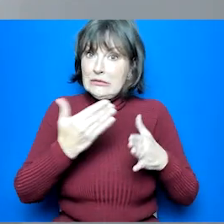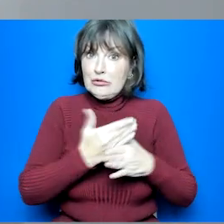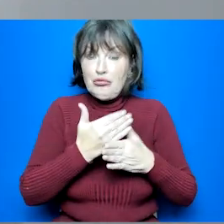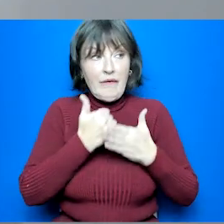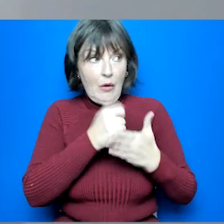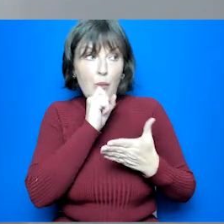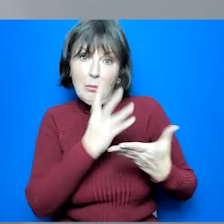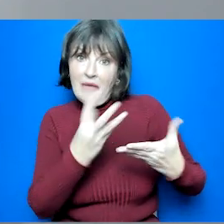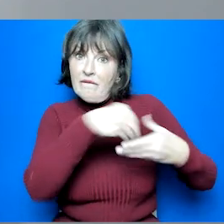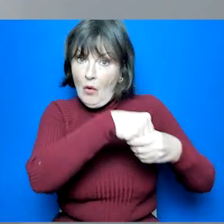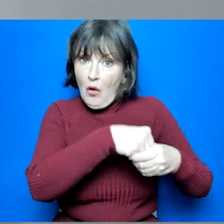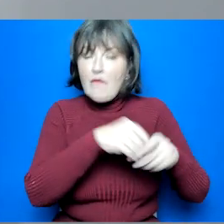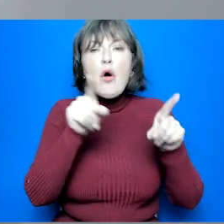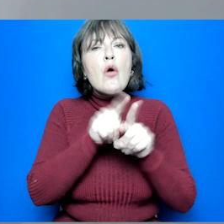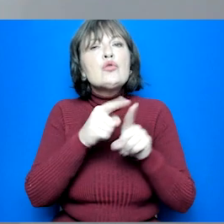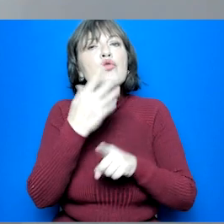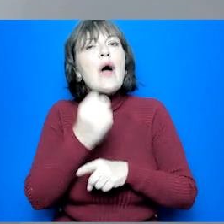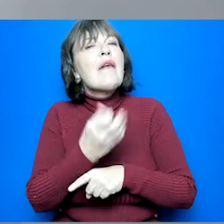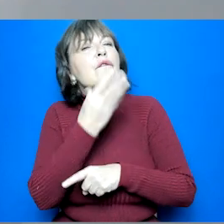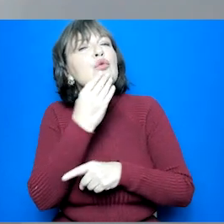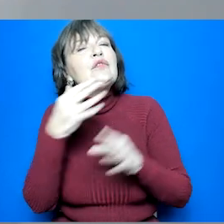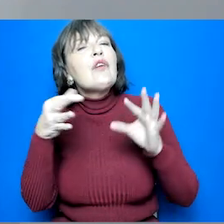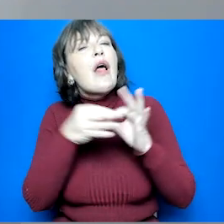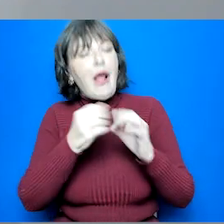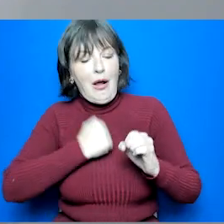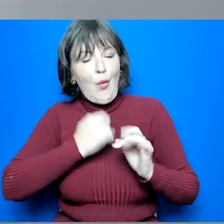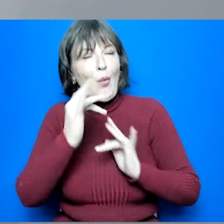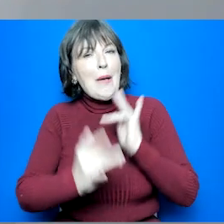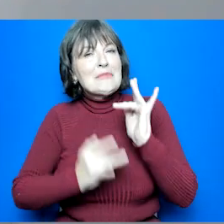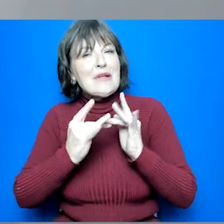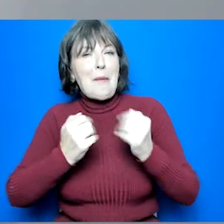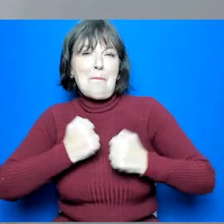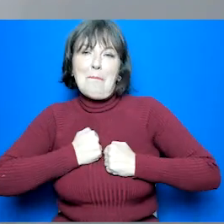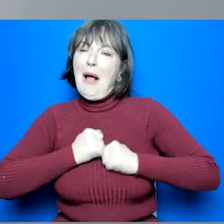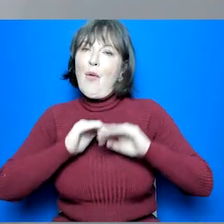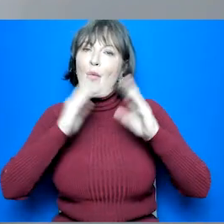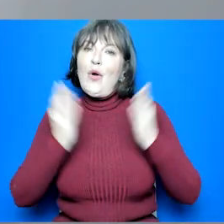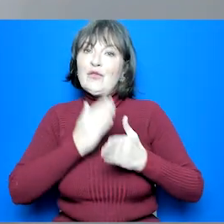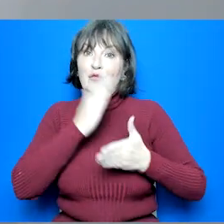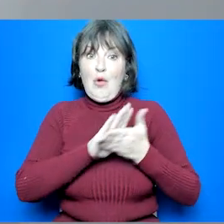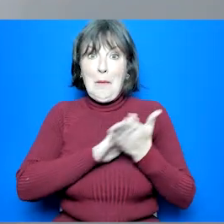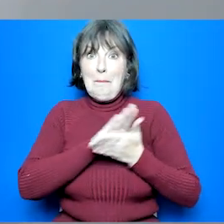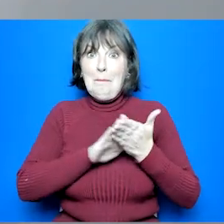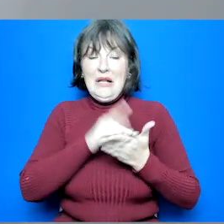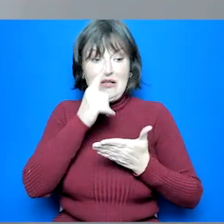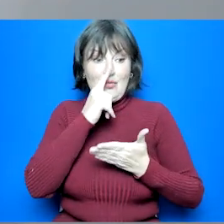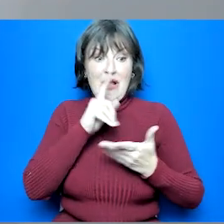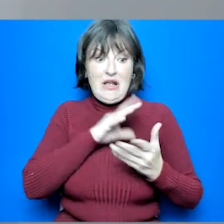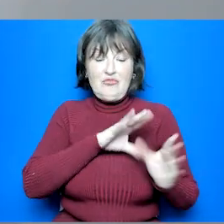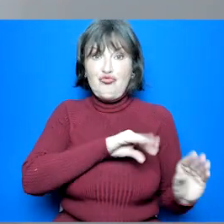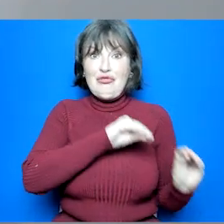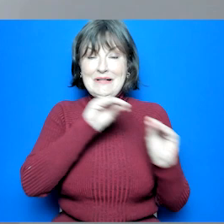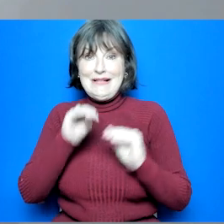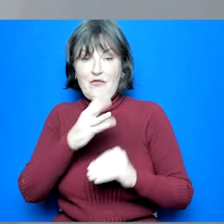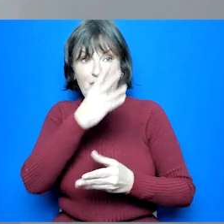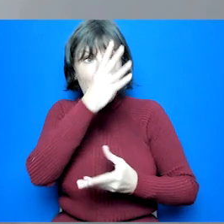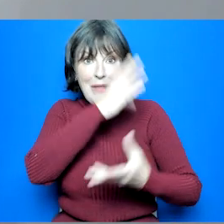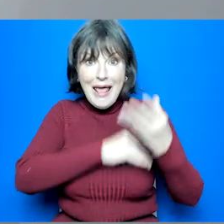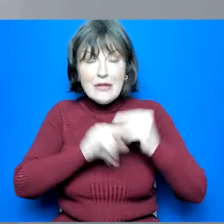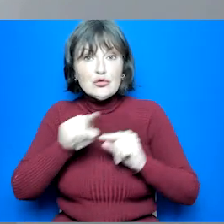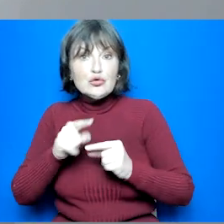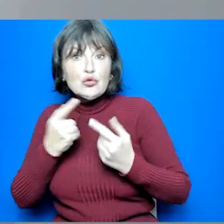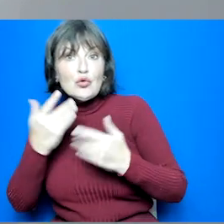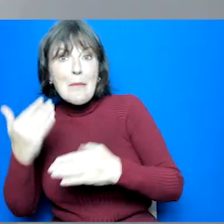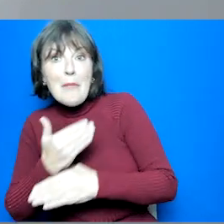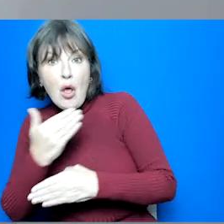support there are also some useful links on my world of work too about the support available when transitioning to other learning or employment we'll also make